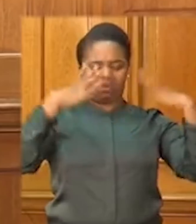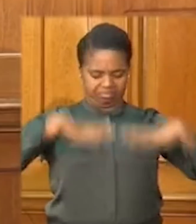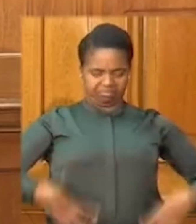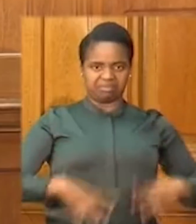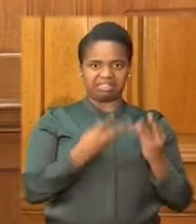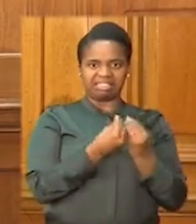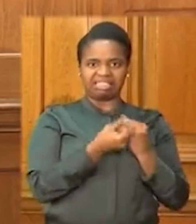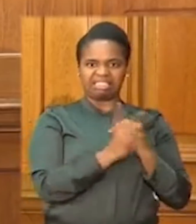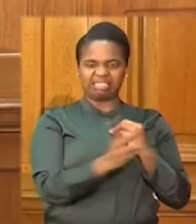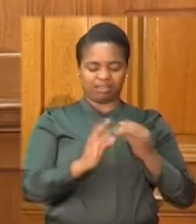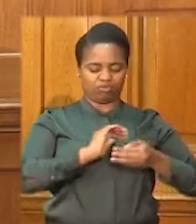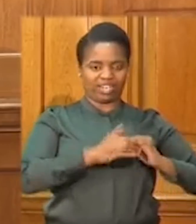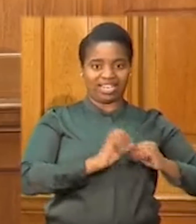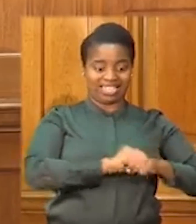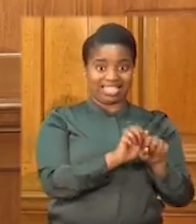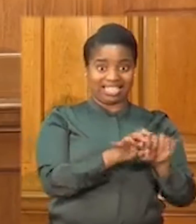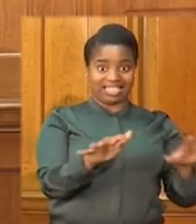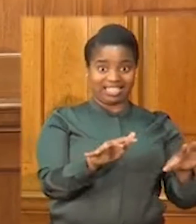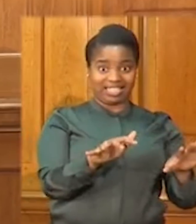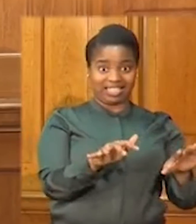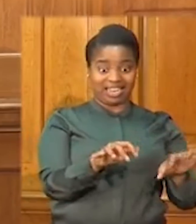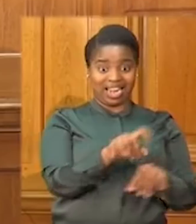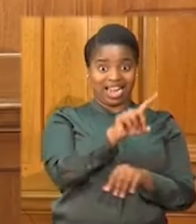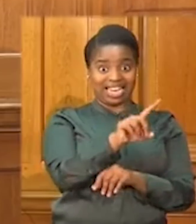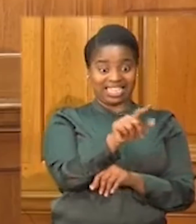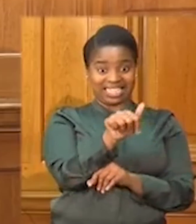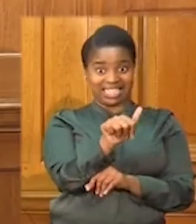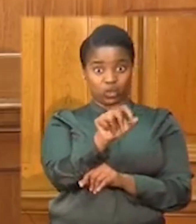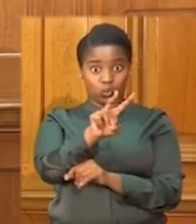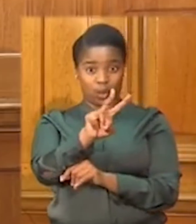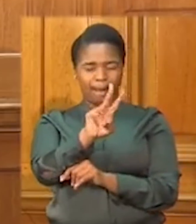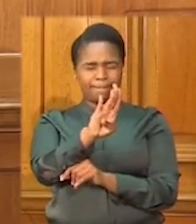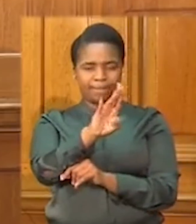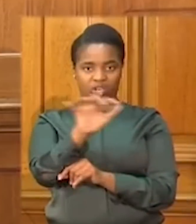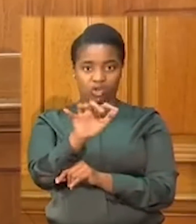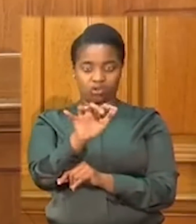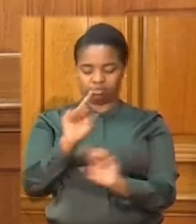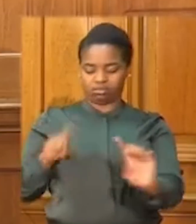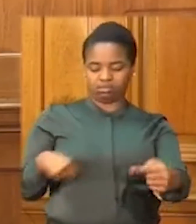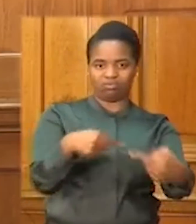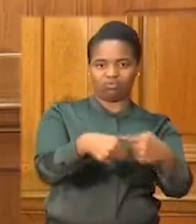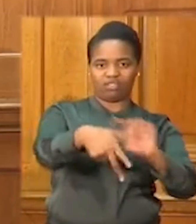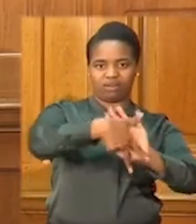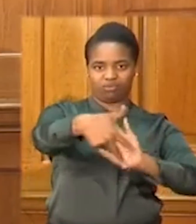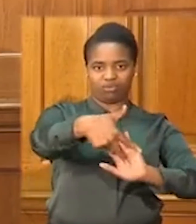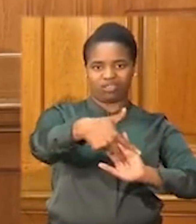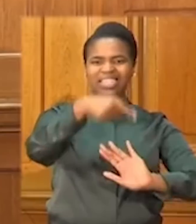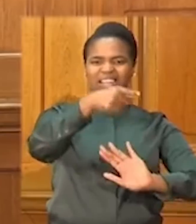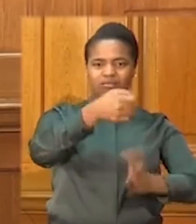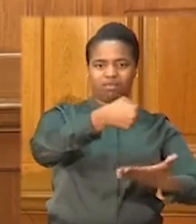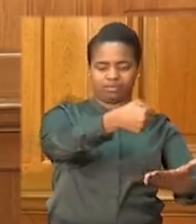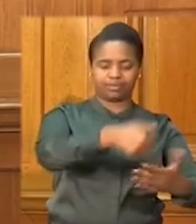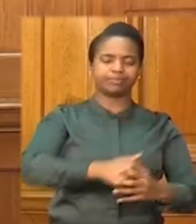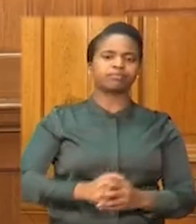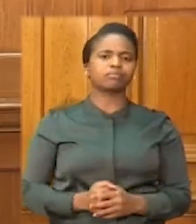finance of 162 million rand approved to date. Other forms